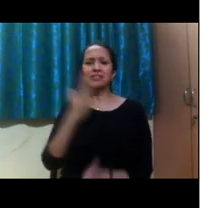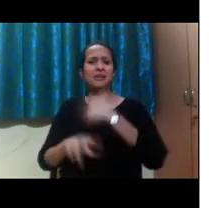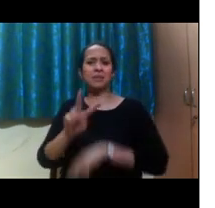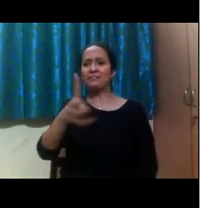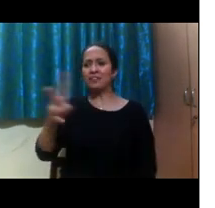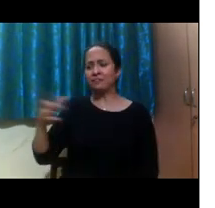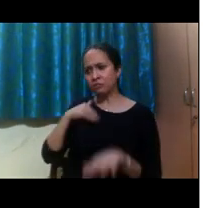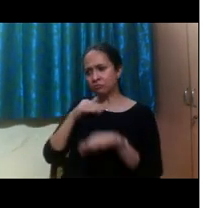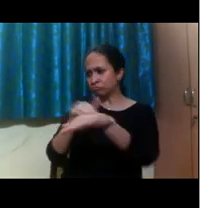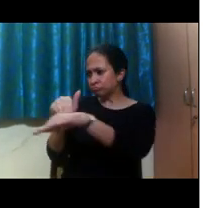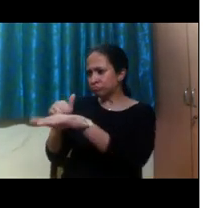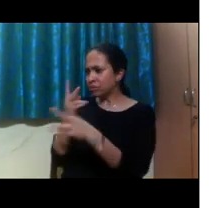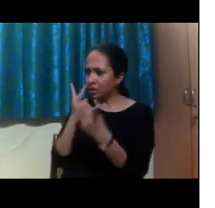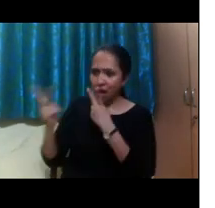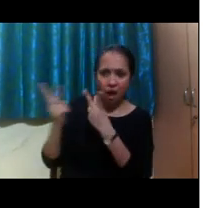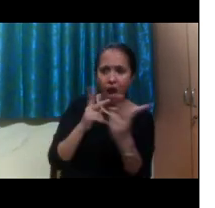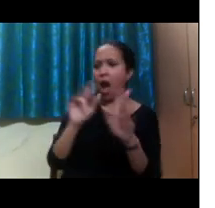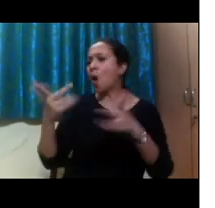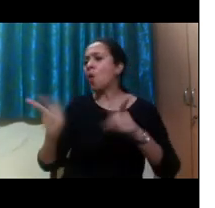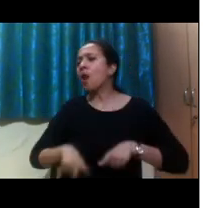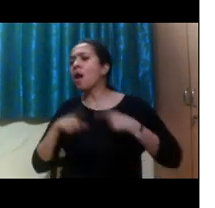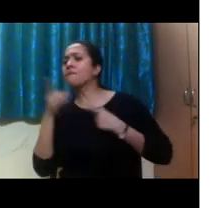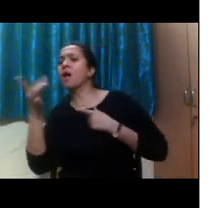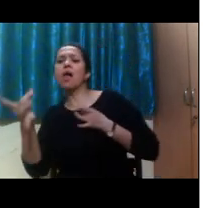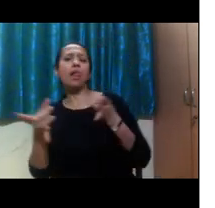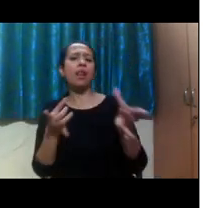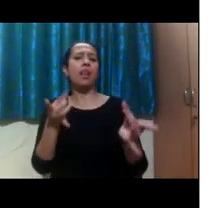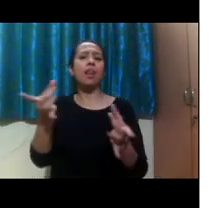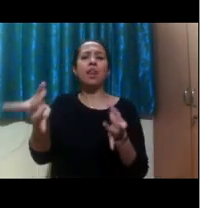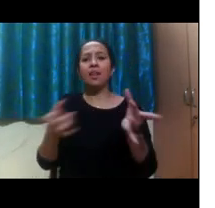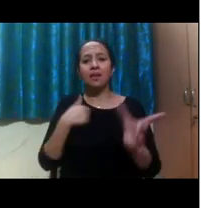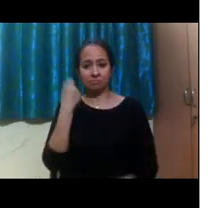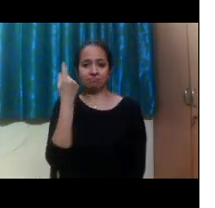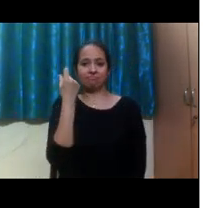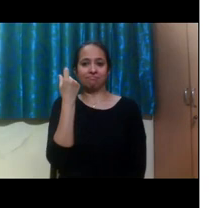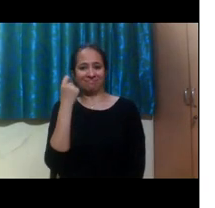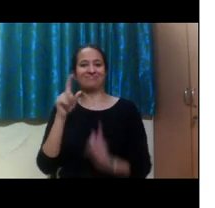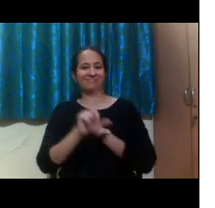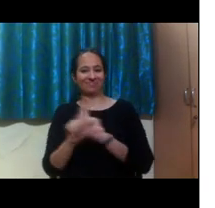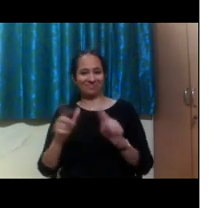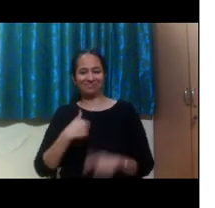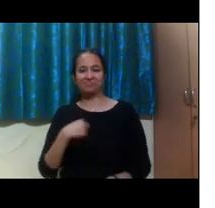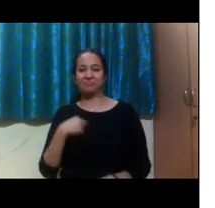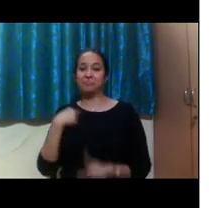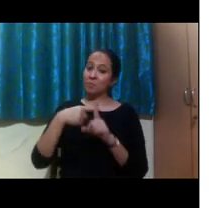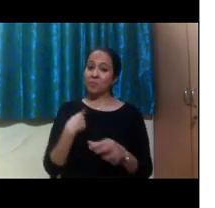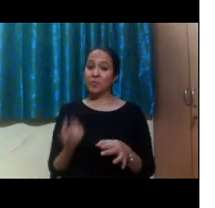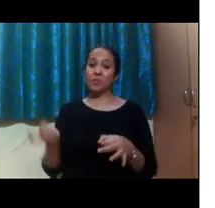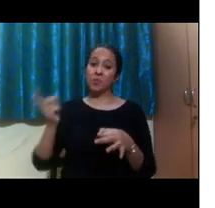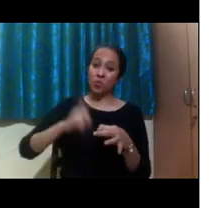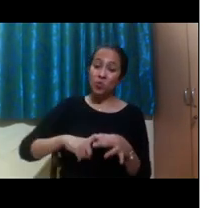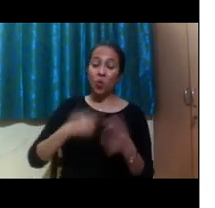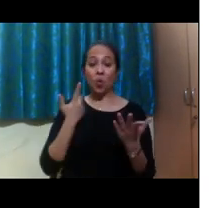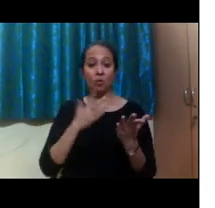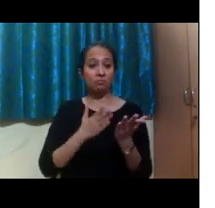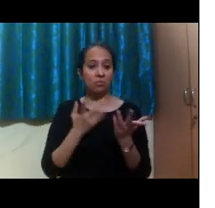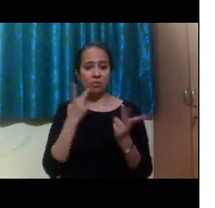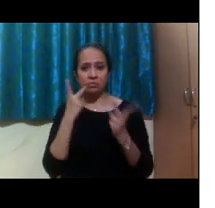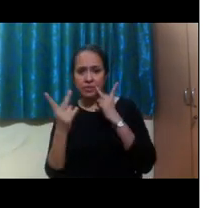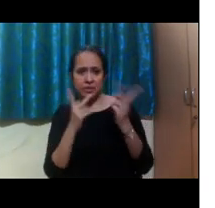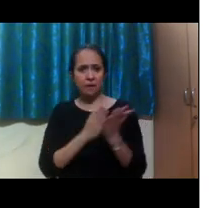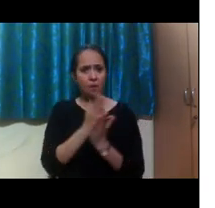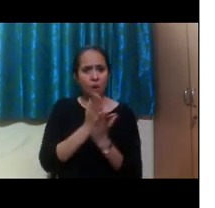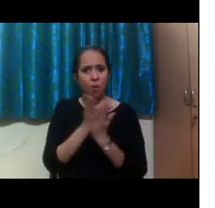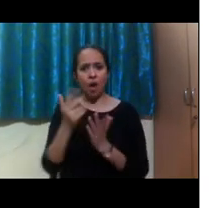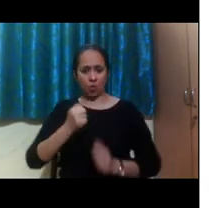understood their way of living life. And I also tried to, you know, learn different ways of advocating